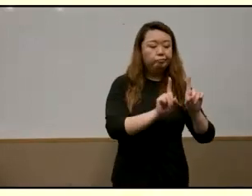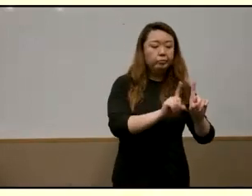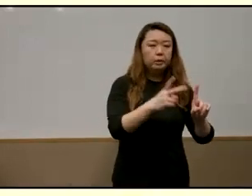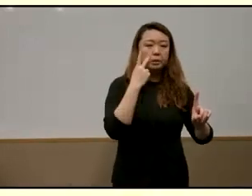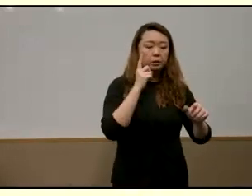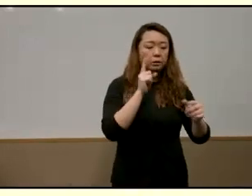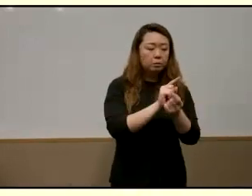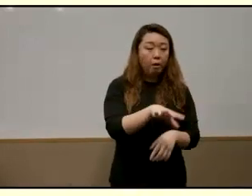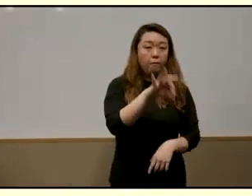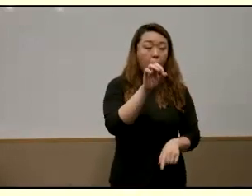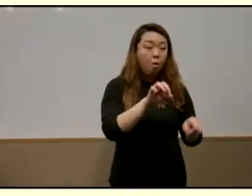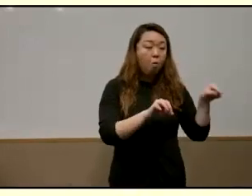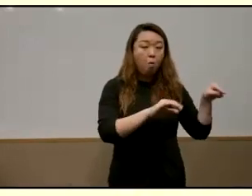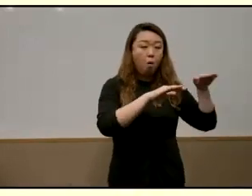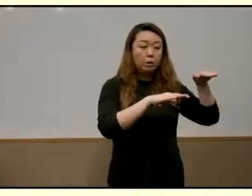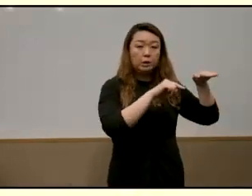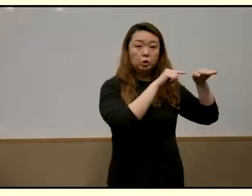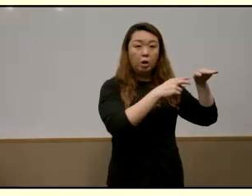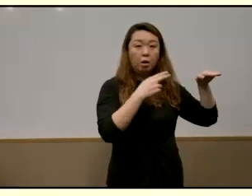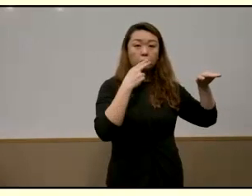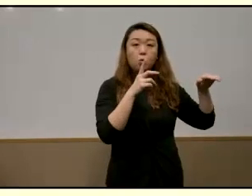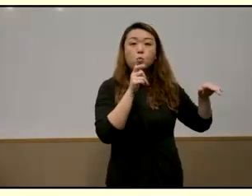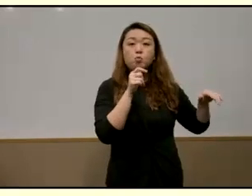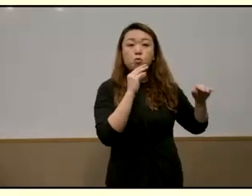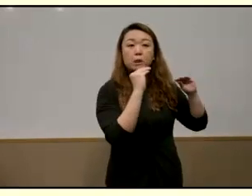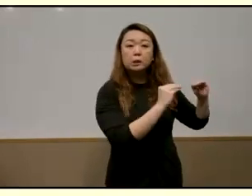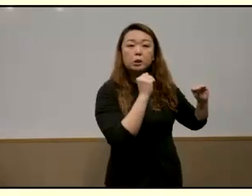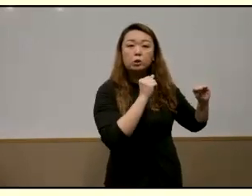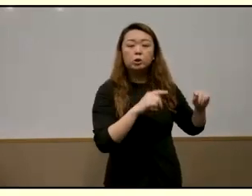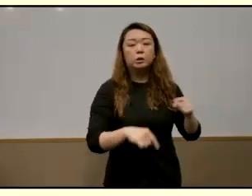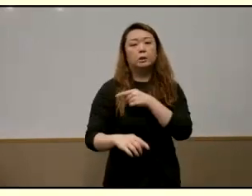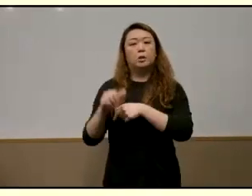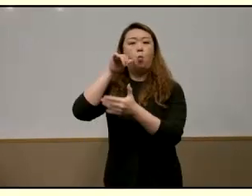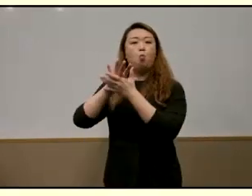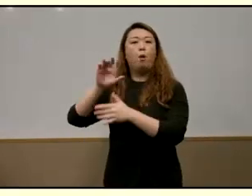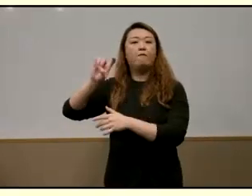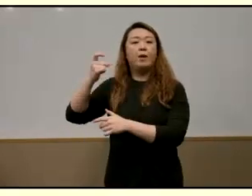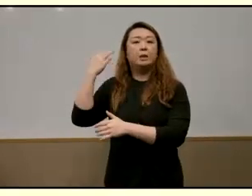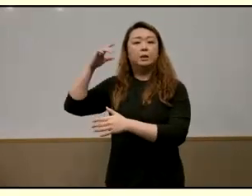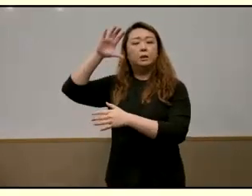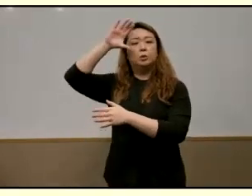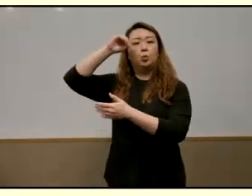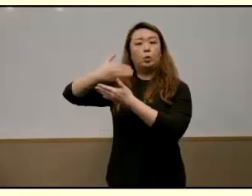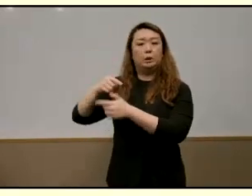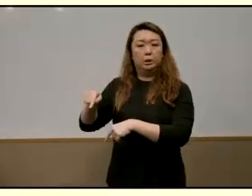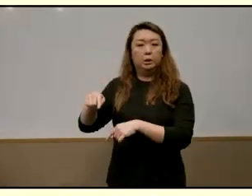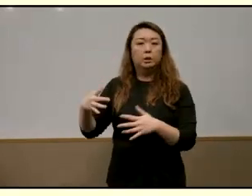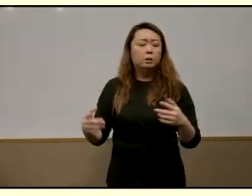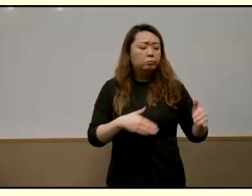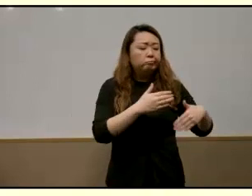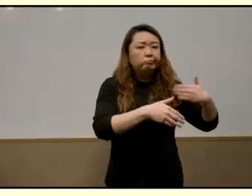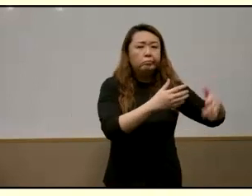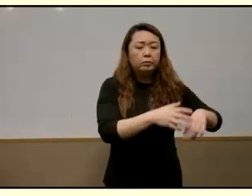myra had been teaching sanjay to smoke and sanjay had been hanging out with friends who weren't interested in studying and so on